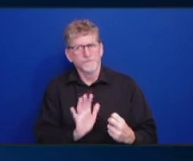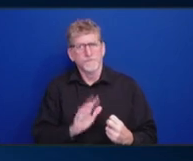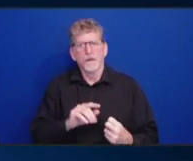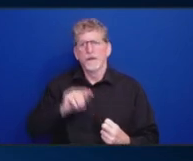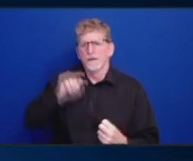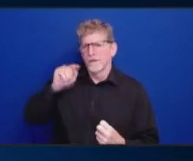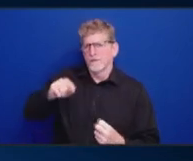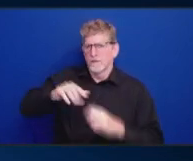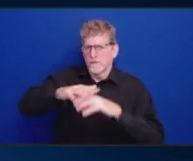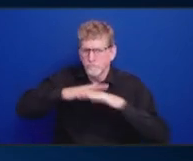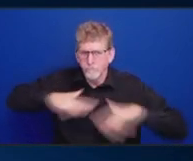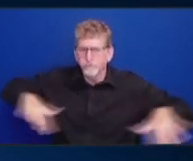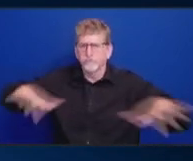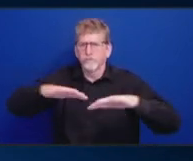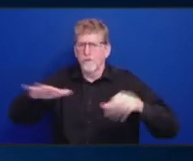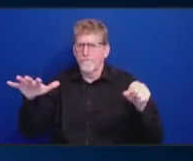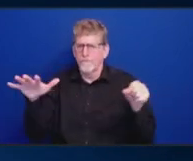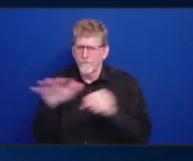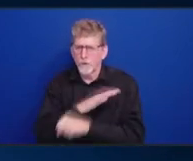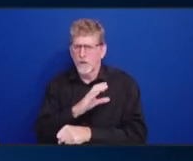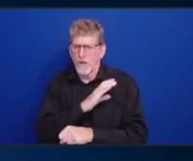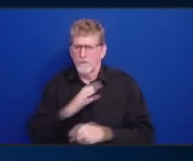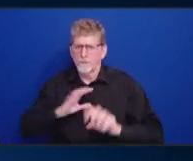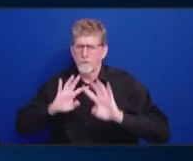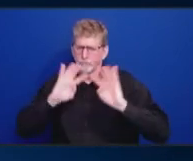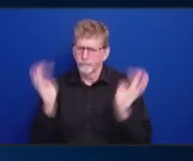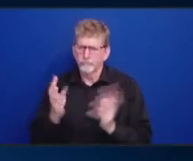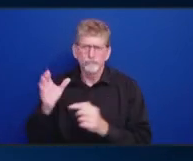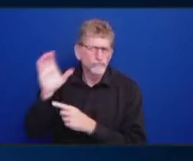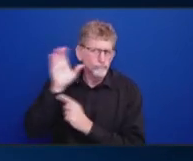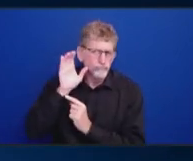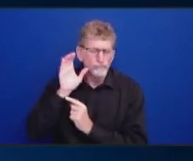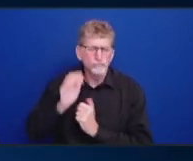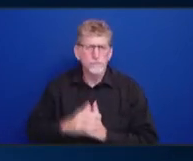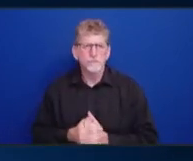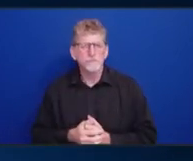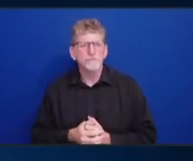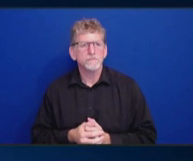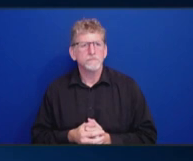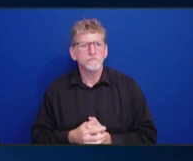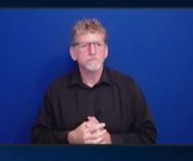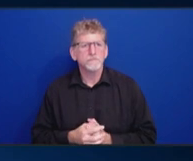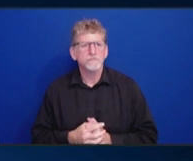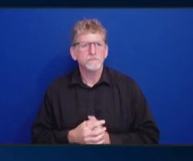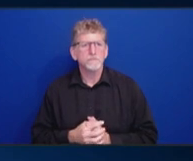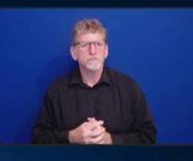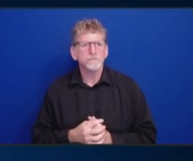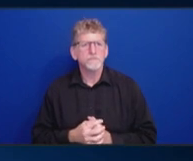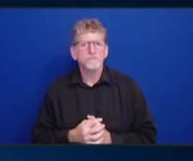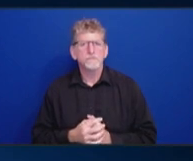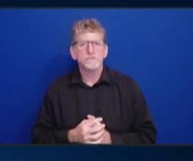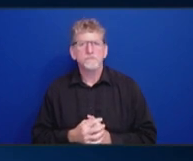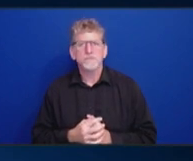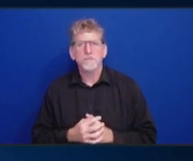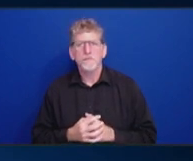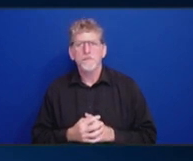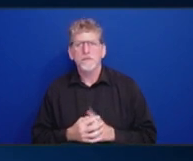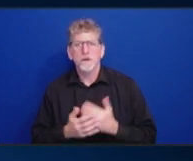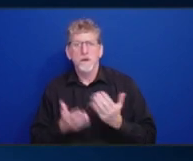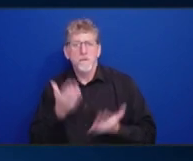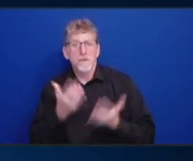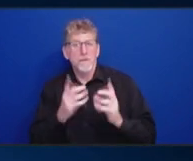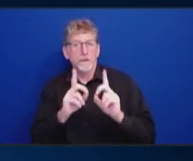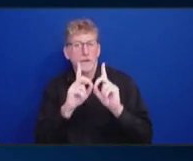Kayin? Yeah, I wonder if you can bring the State Department or an agency that deals with immigration